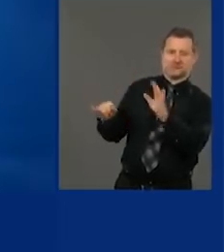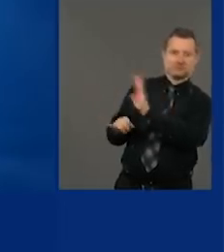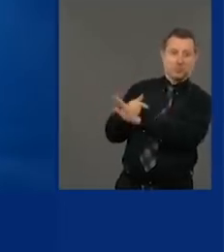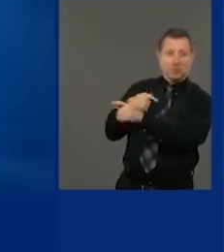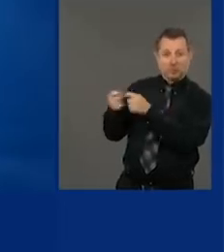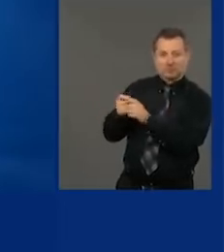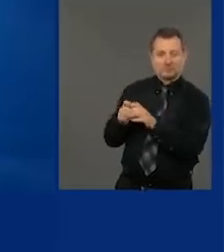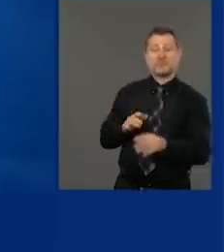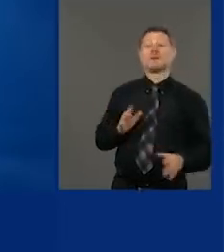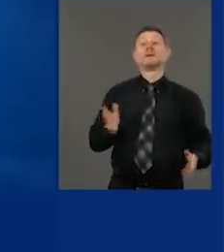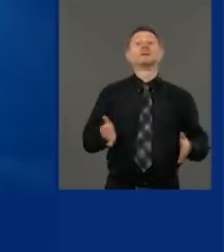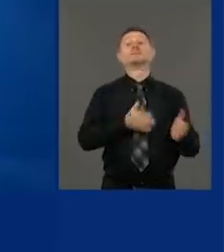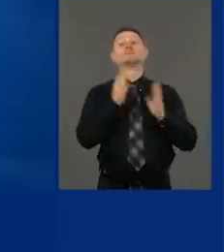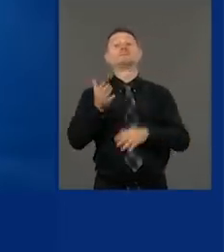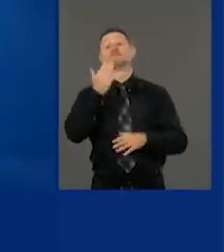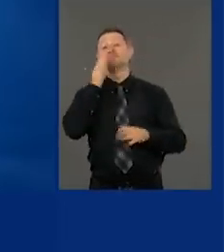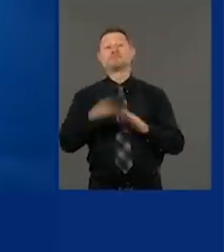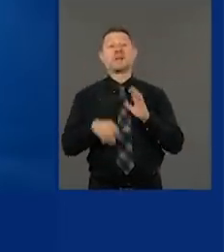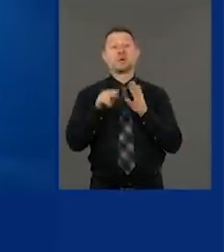Well, then what's the bad news?